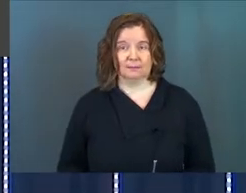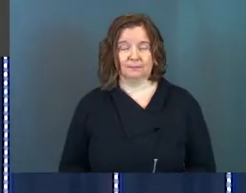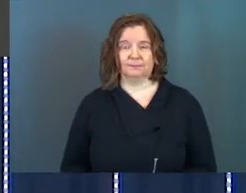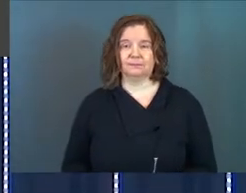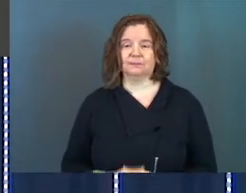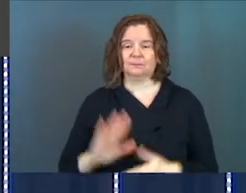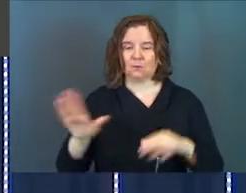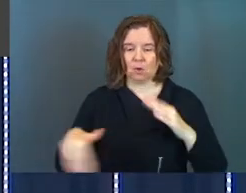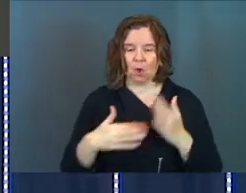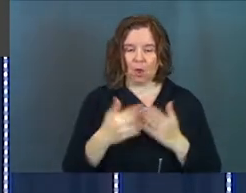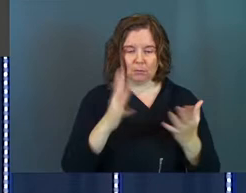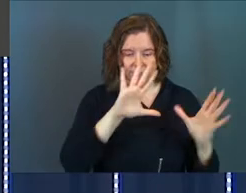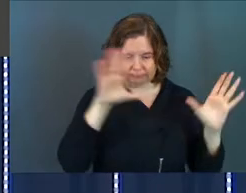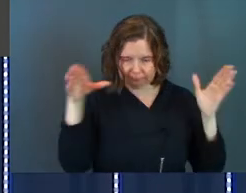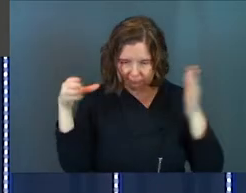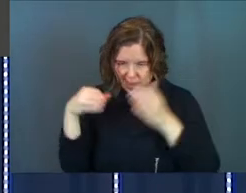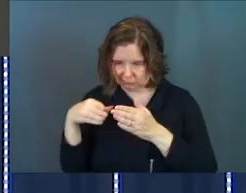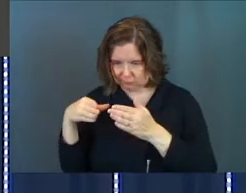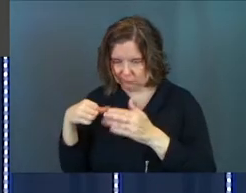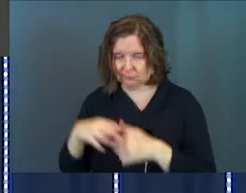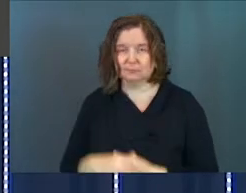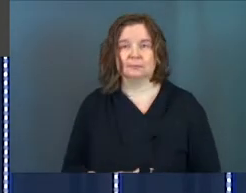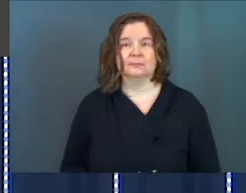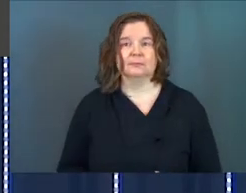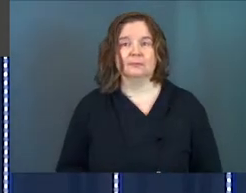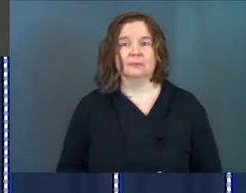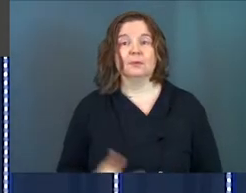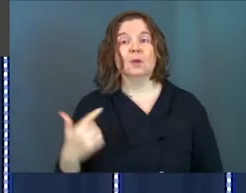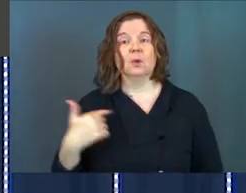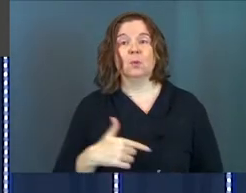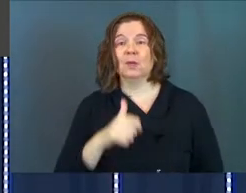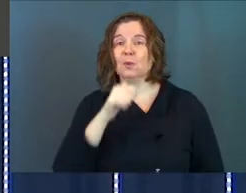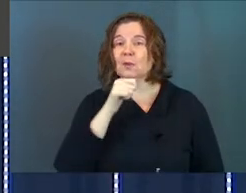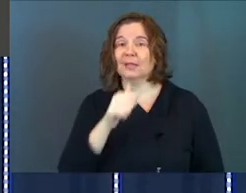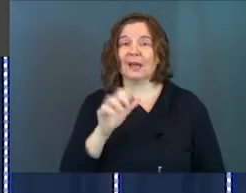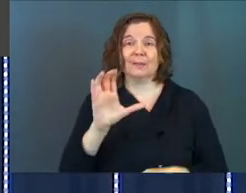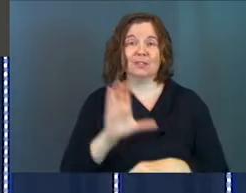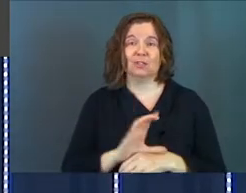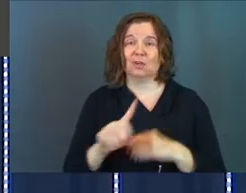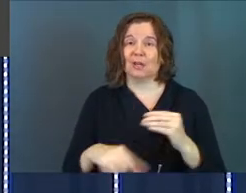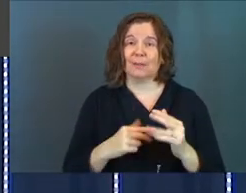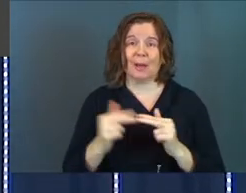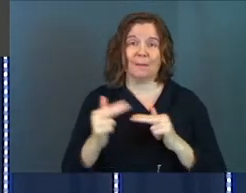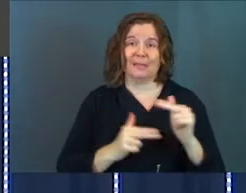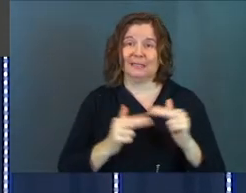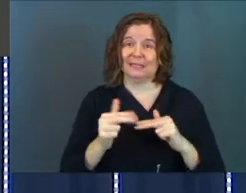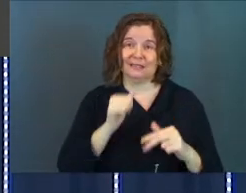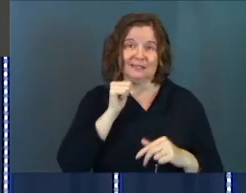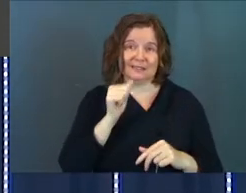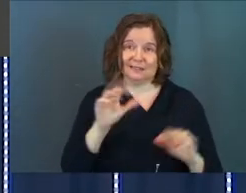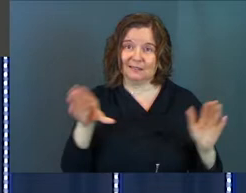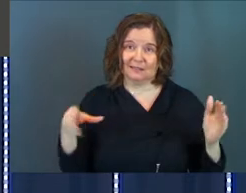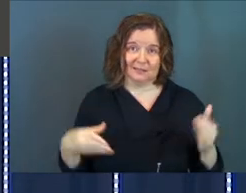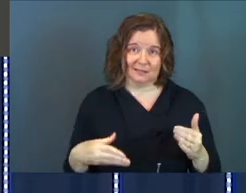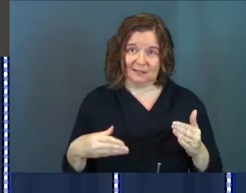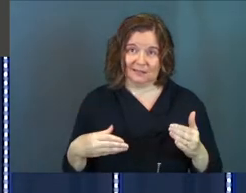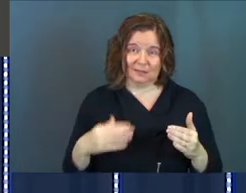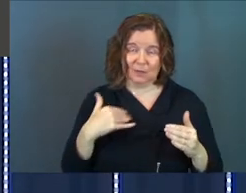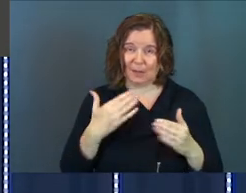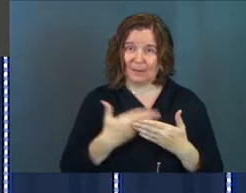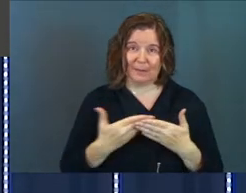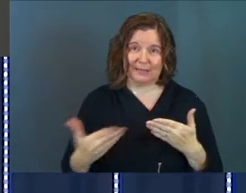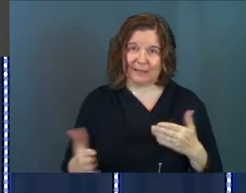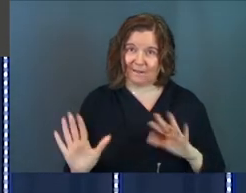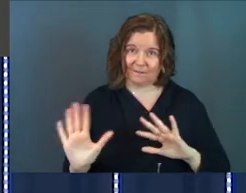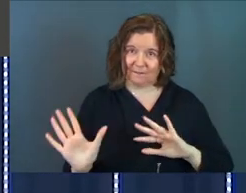So bring it all back around. We will not be as a church about buildings. We will not be about